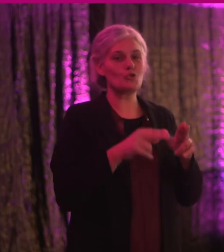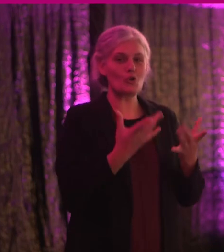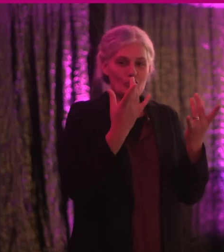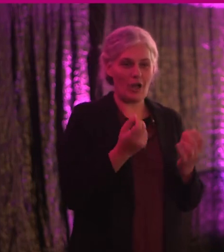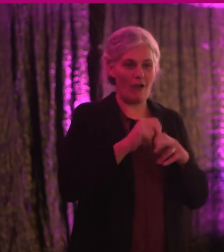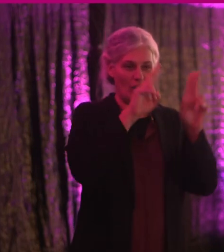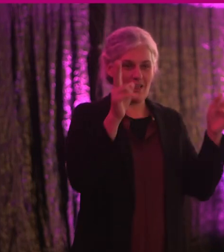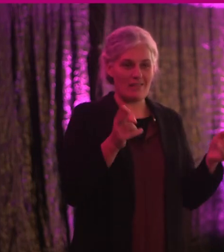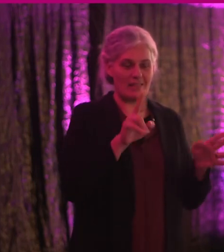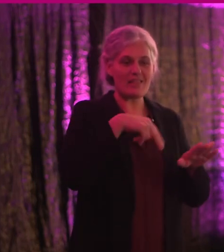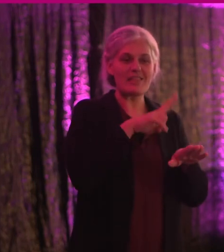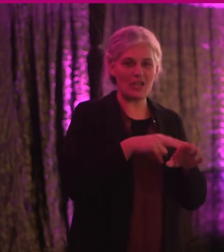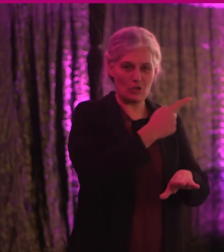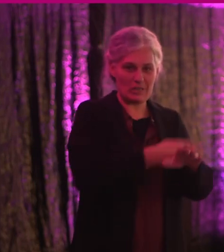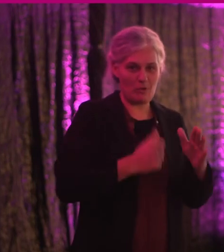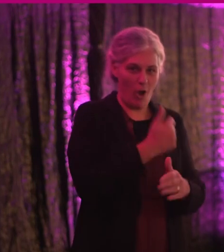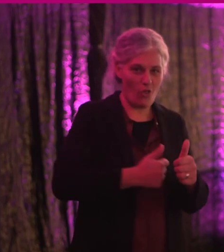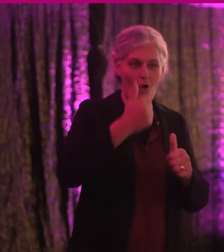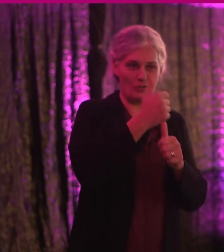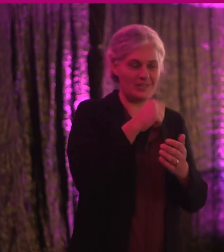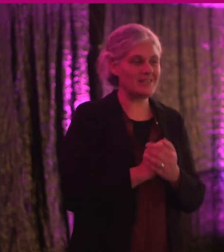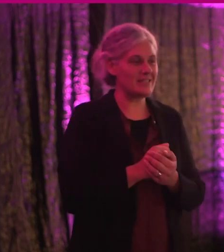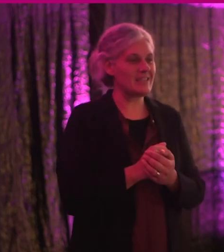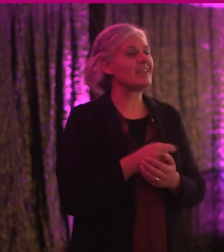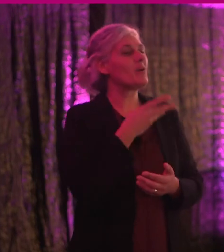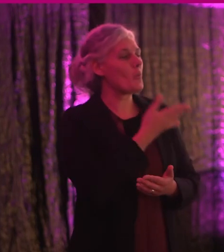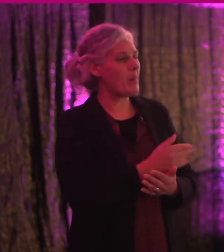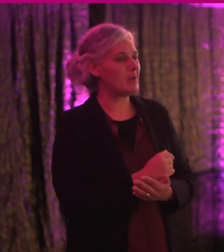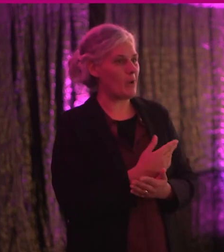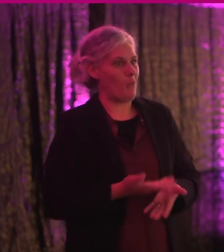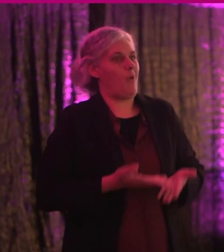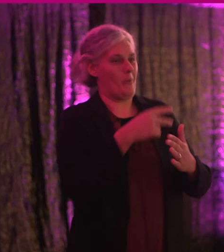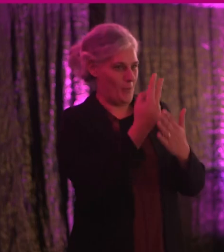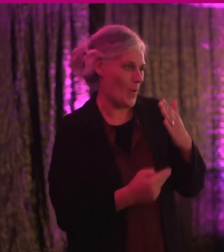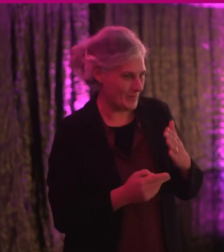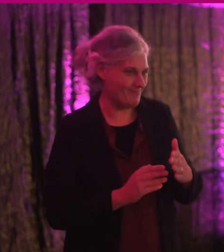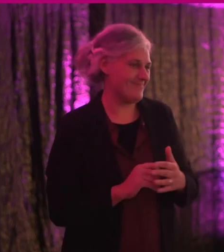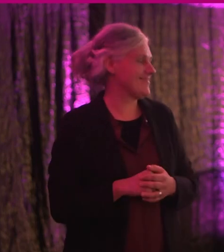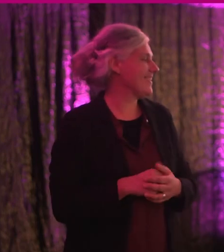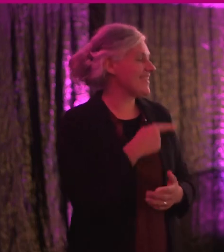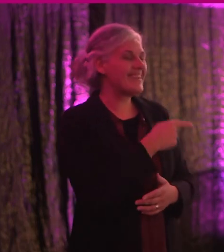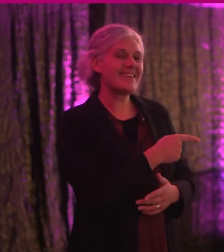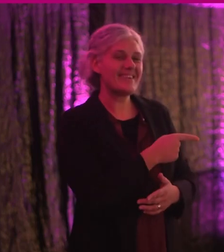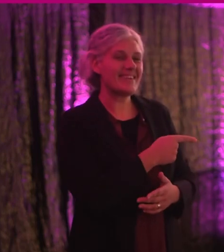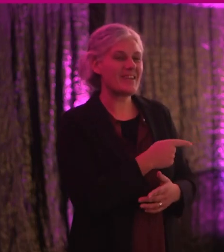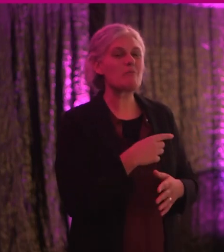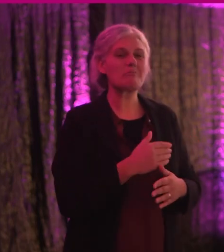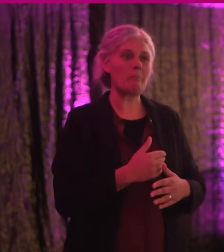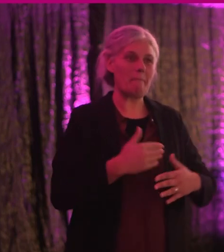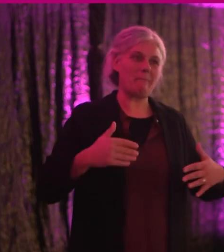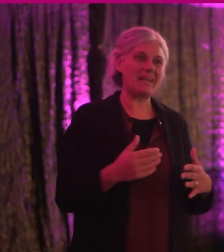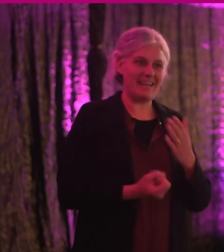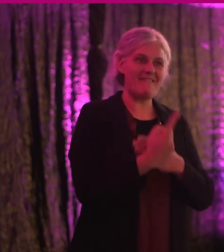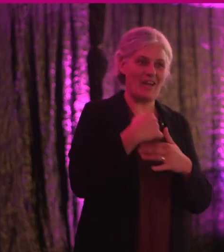of the National Disability Authority. So we thought we'd really throw her in the deep end at our major event